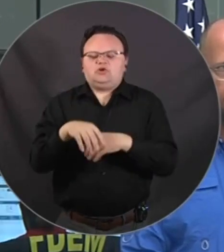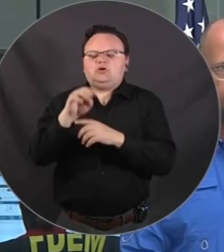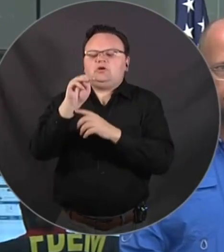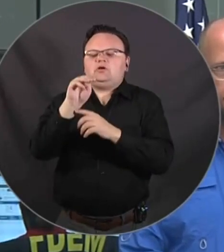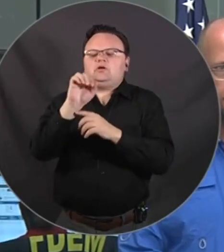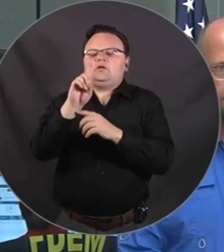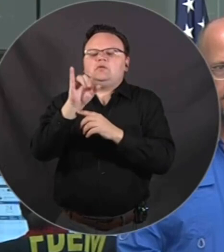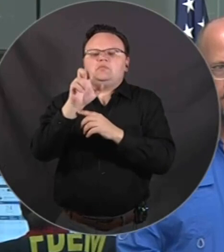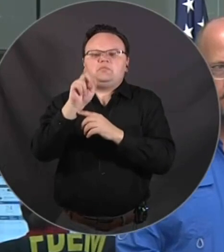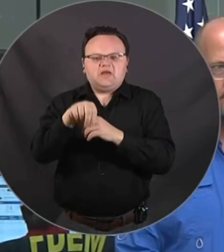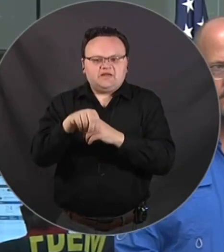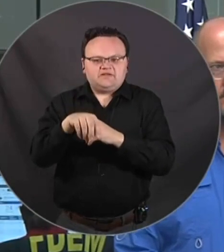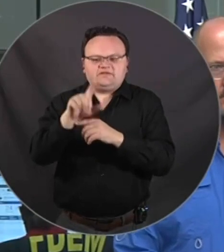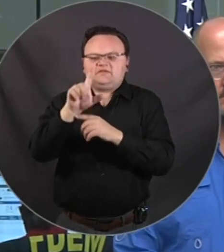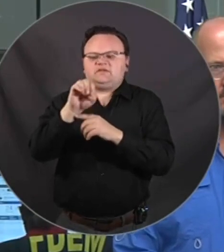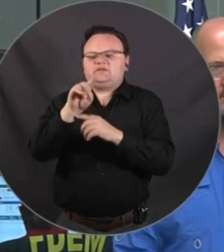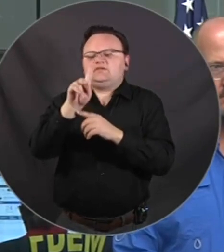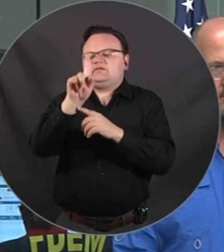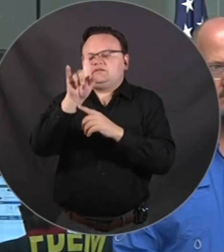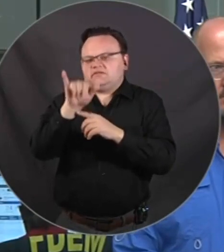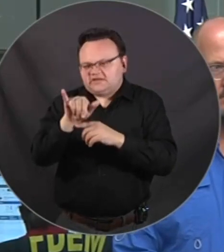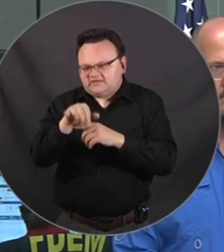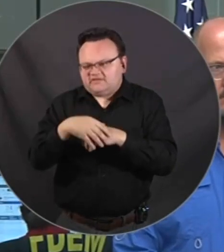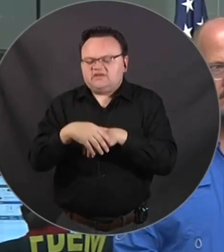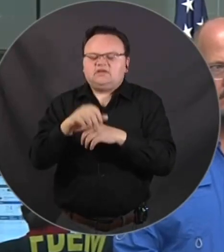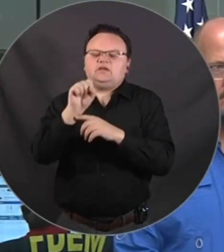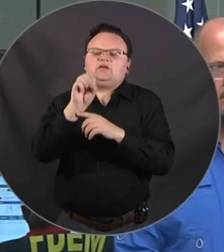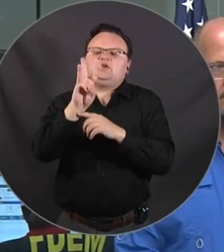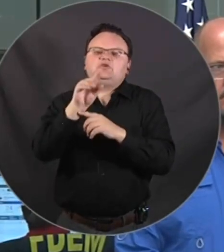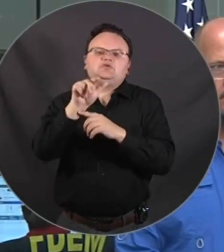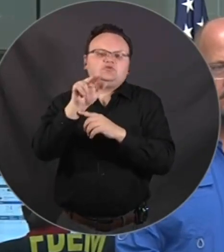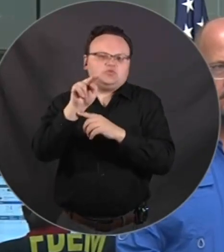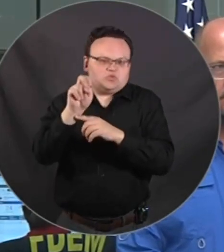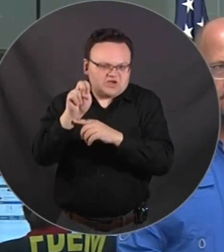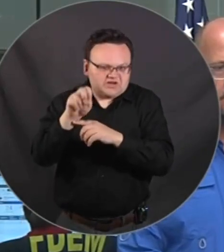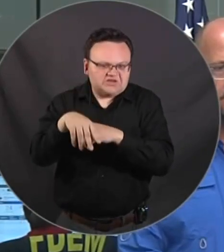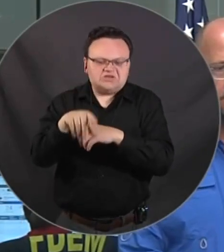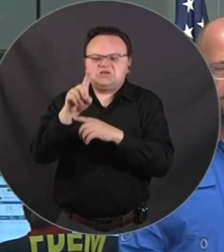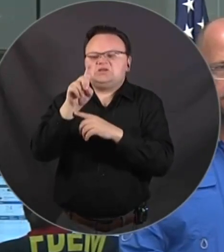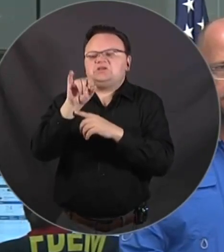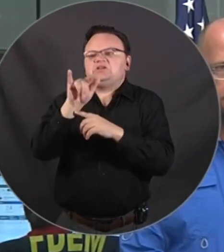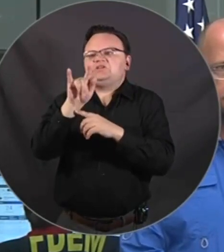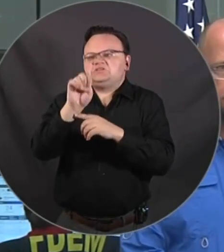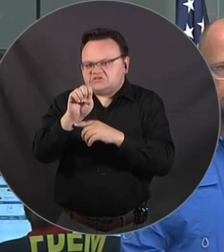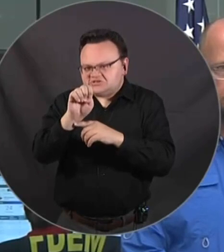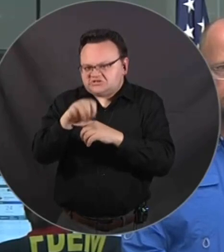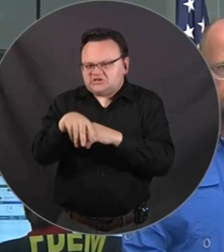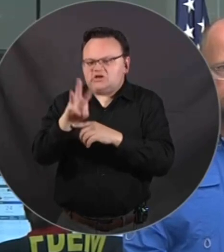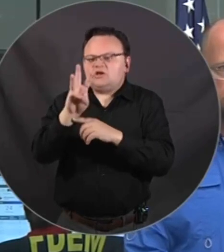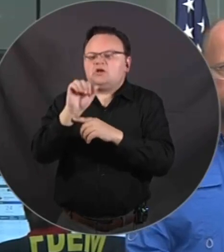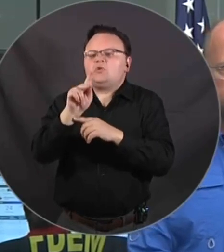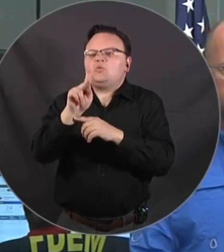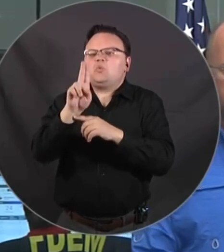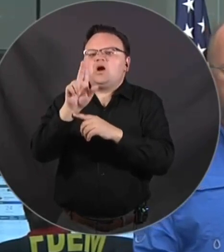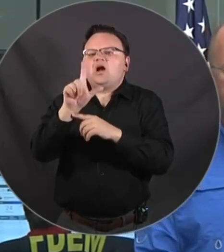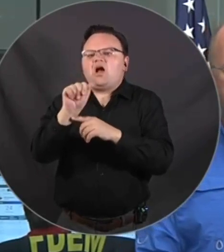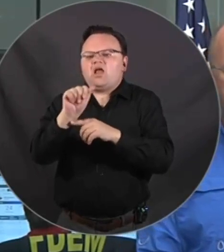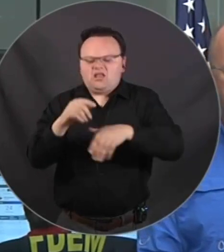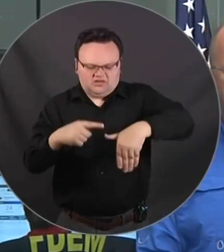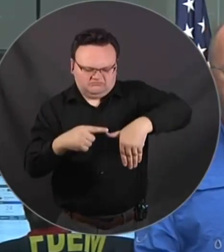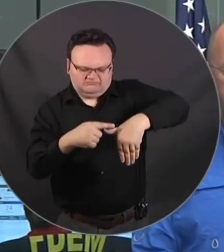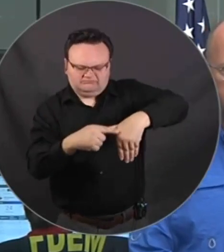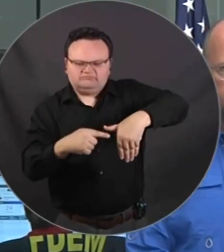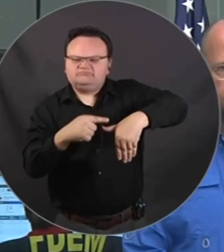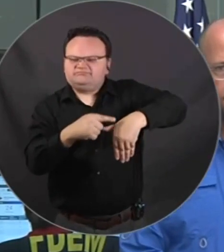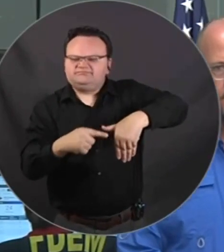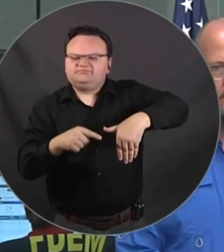levy uh suwannee dixie wakala uh those types those types of counties are basically right in the path